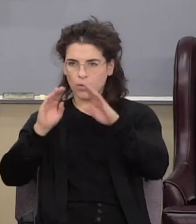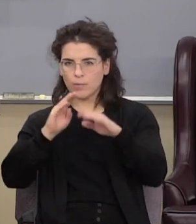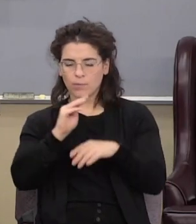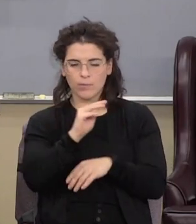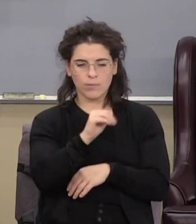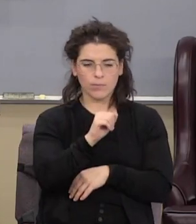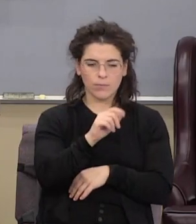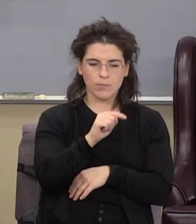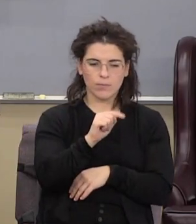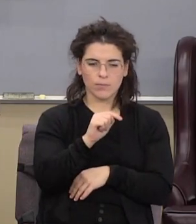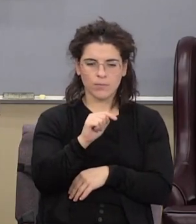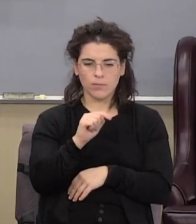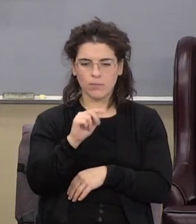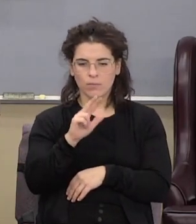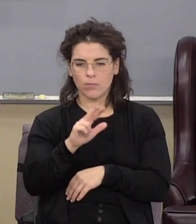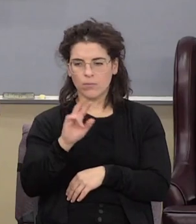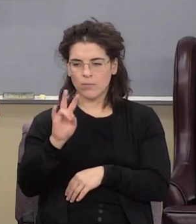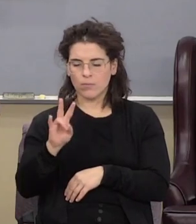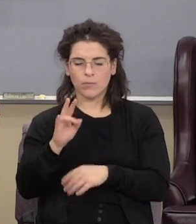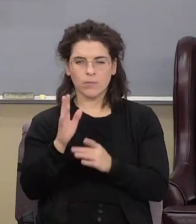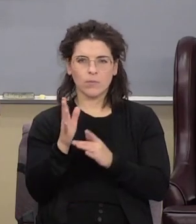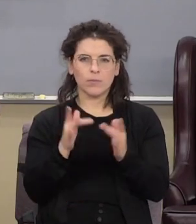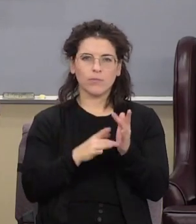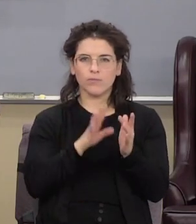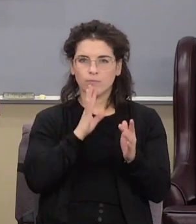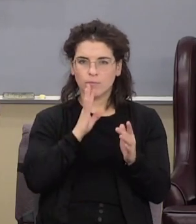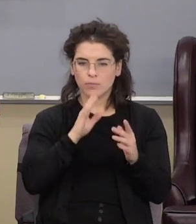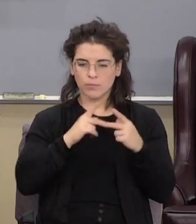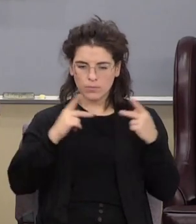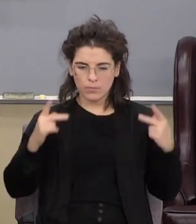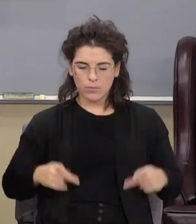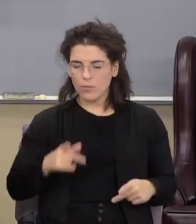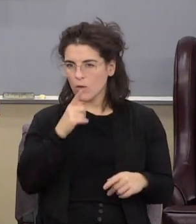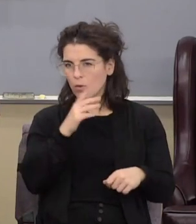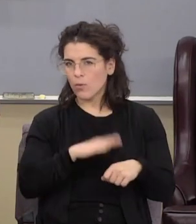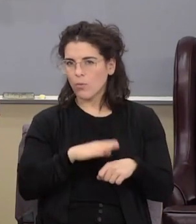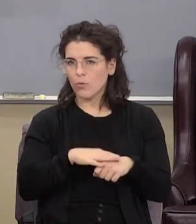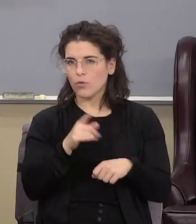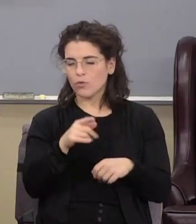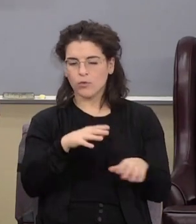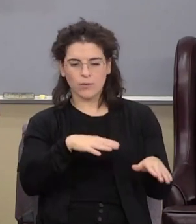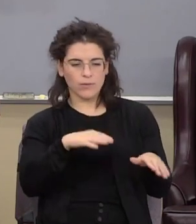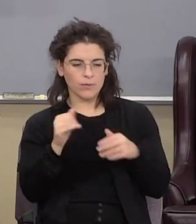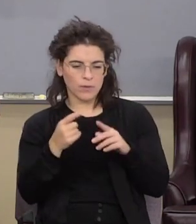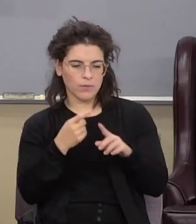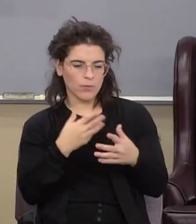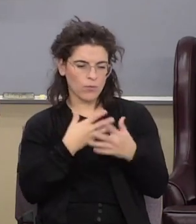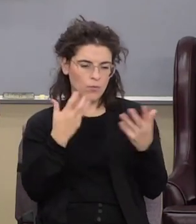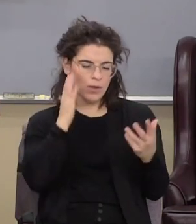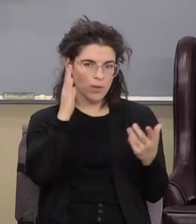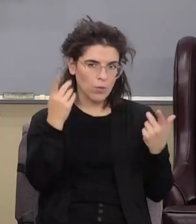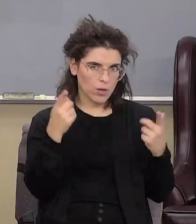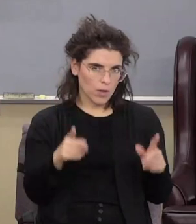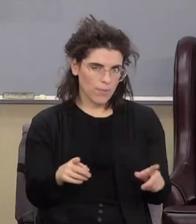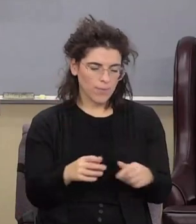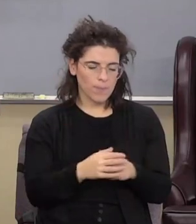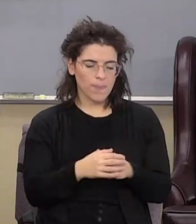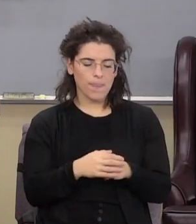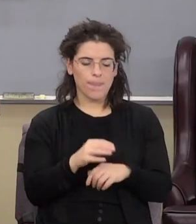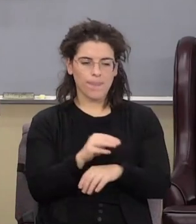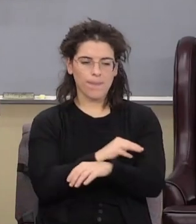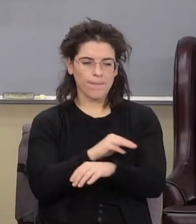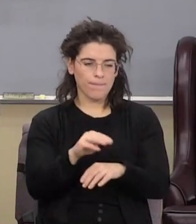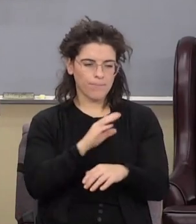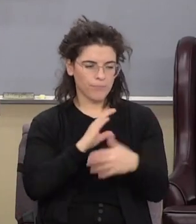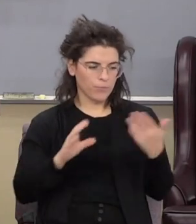verse 7 when Jesus talks to the Pharisees back here he said who has warned you to flee from the wrath to come the ministry of Christ back